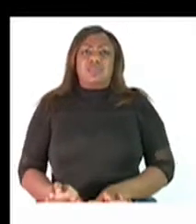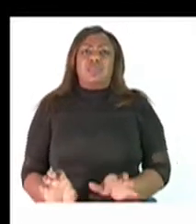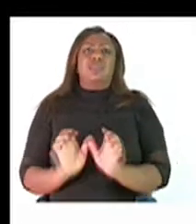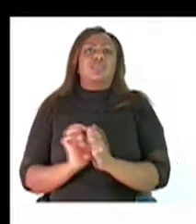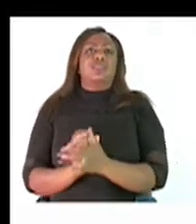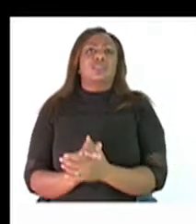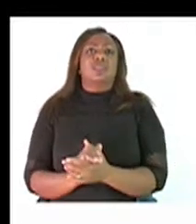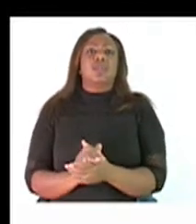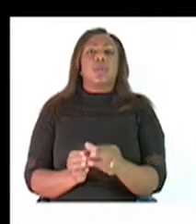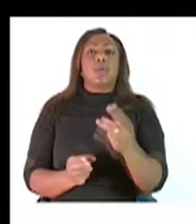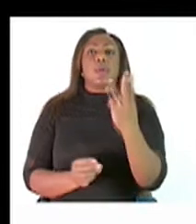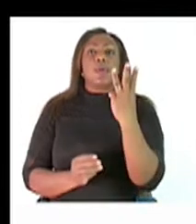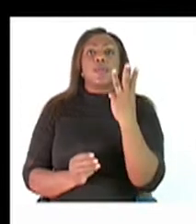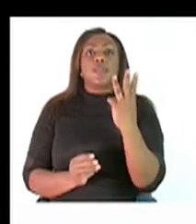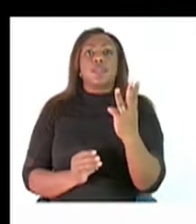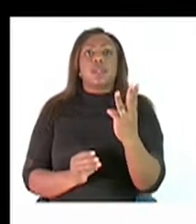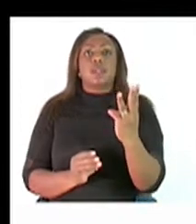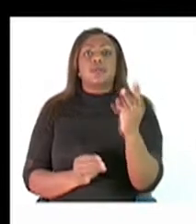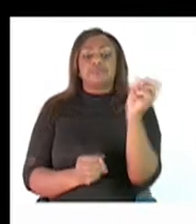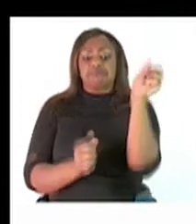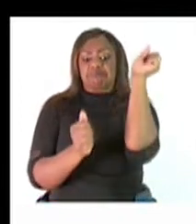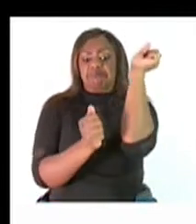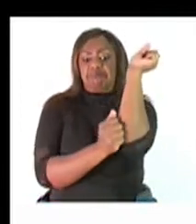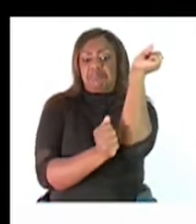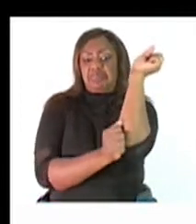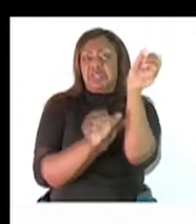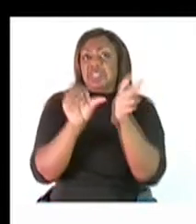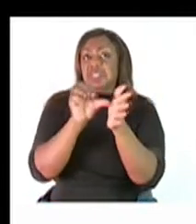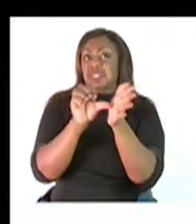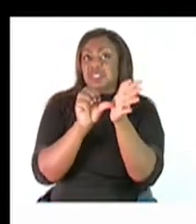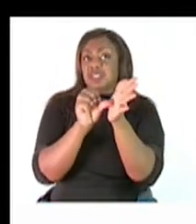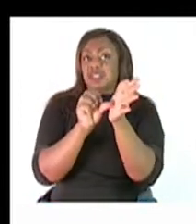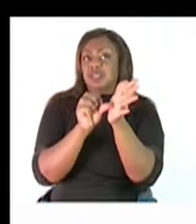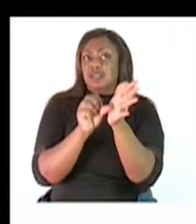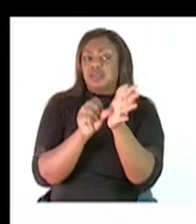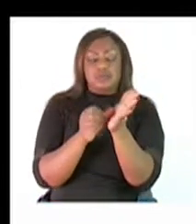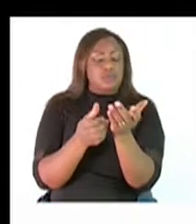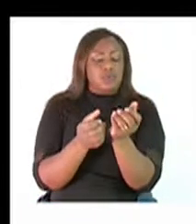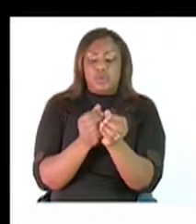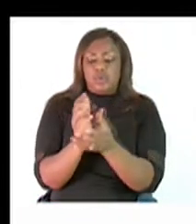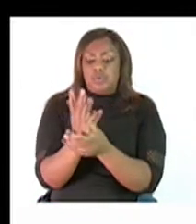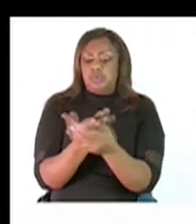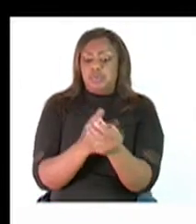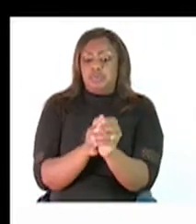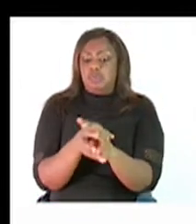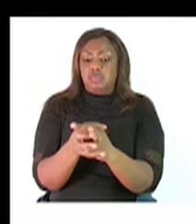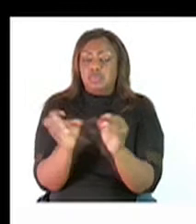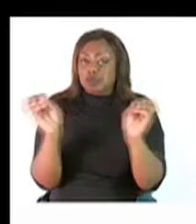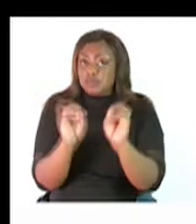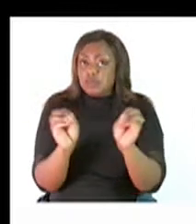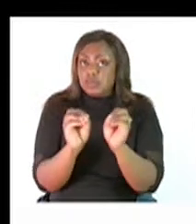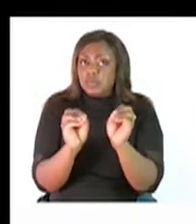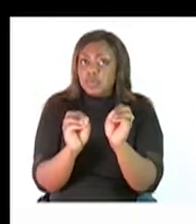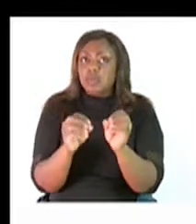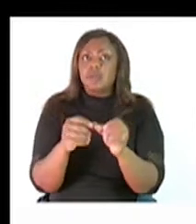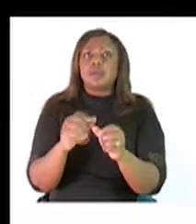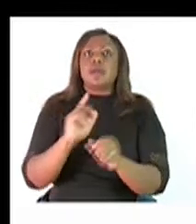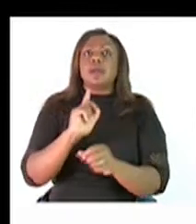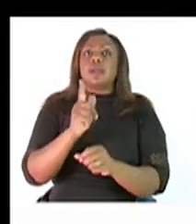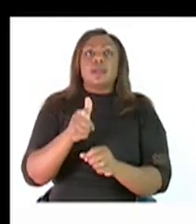of diseases, such as cholera, when you don't wash your hands after using the toilet.